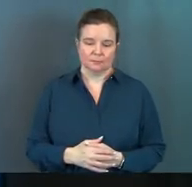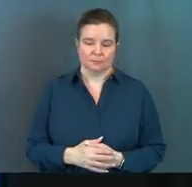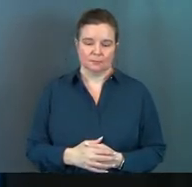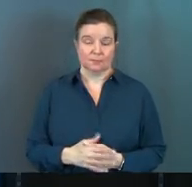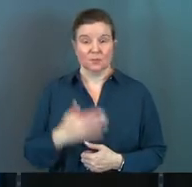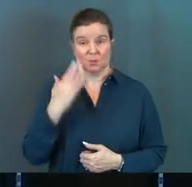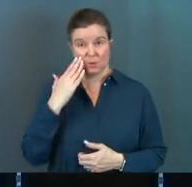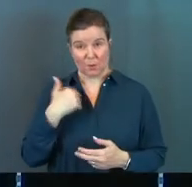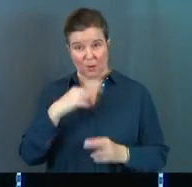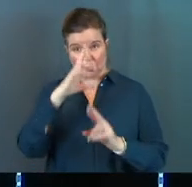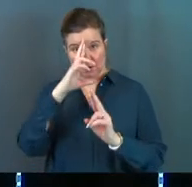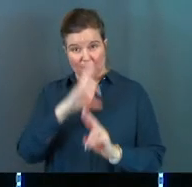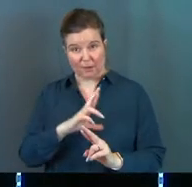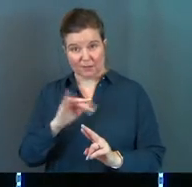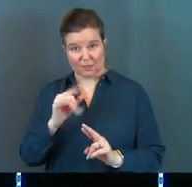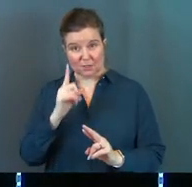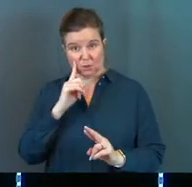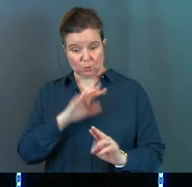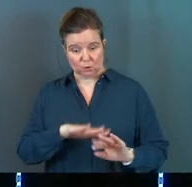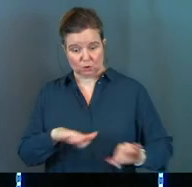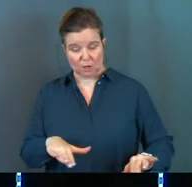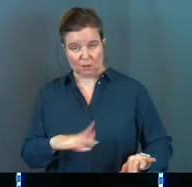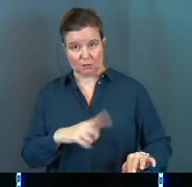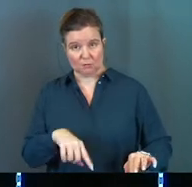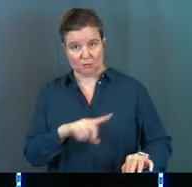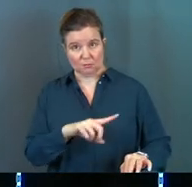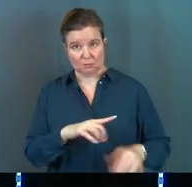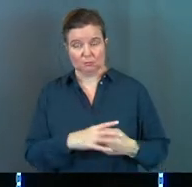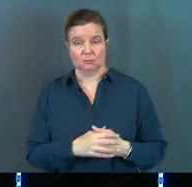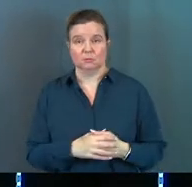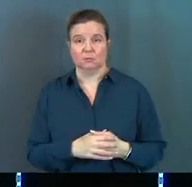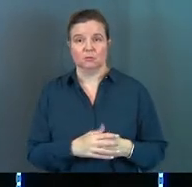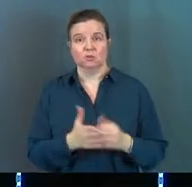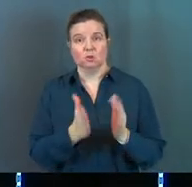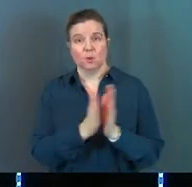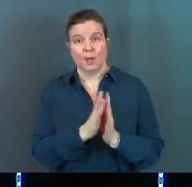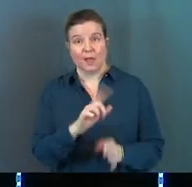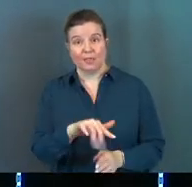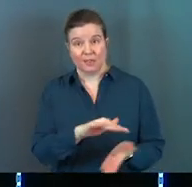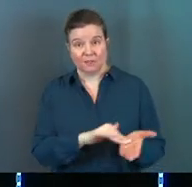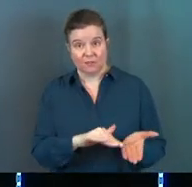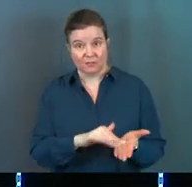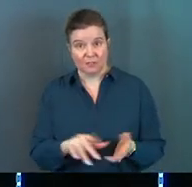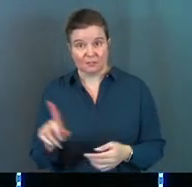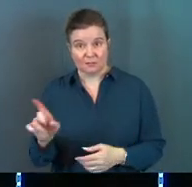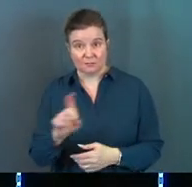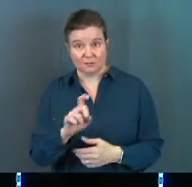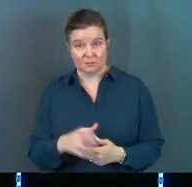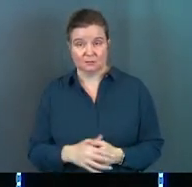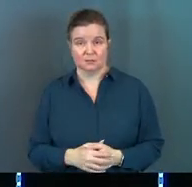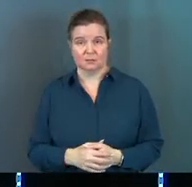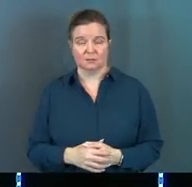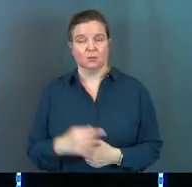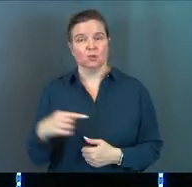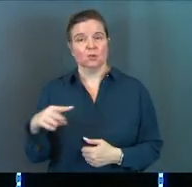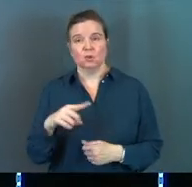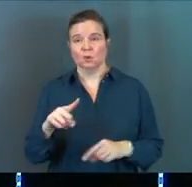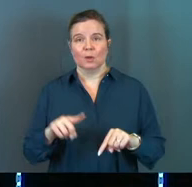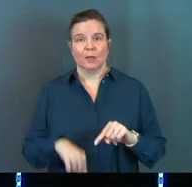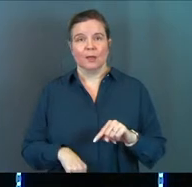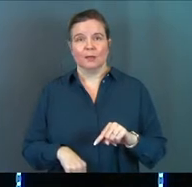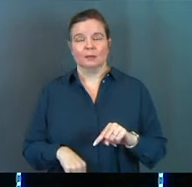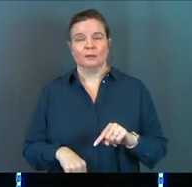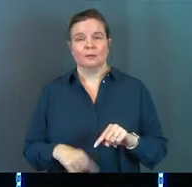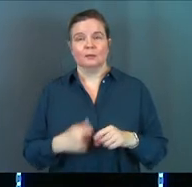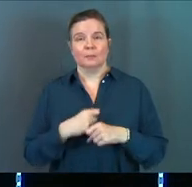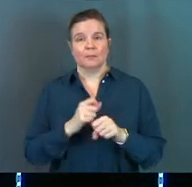Do you know how respectful it is to a child to ask their forgiveness? You cannot